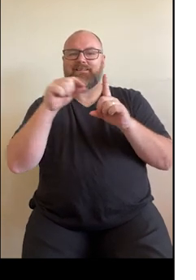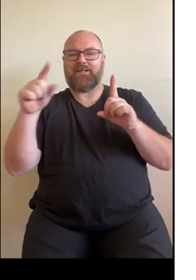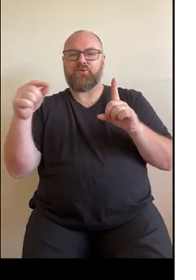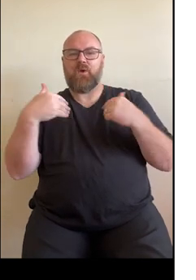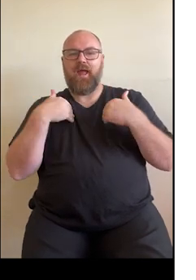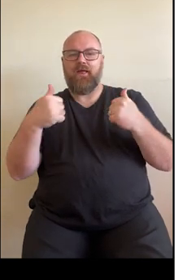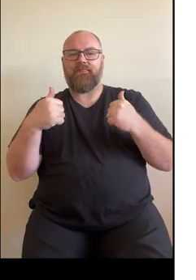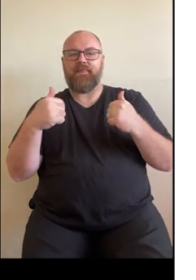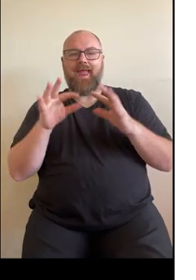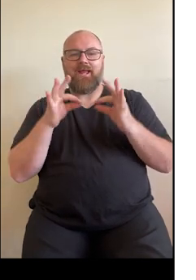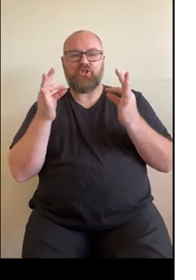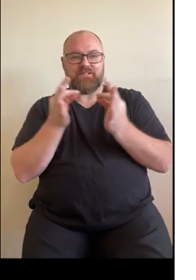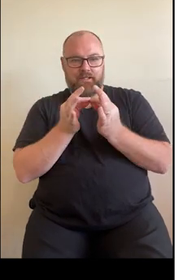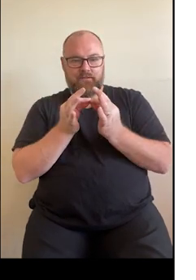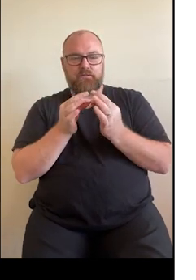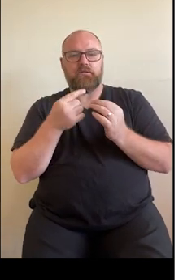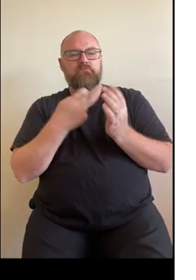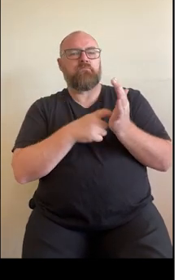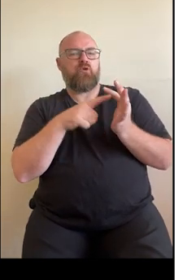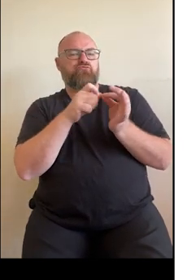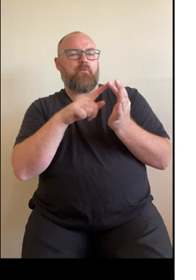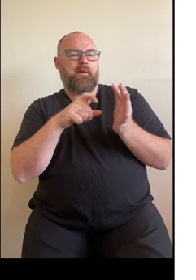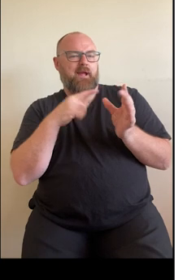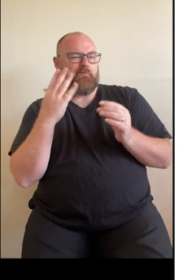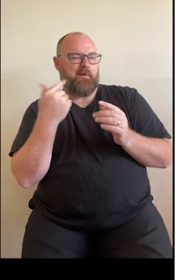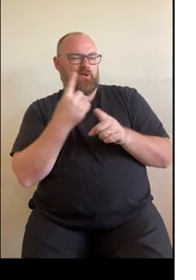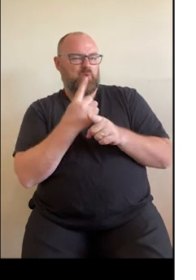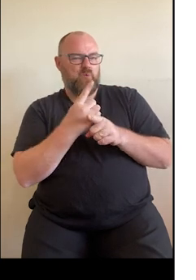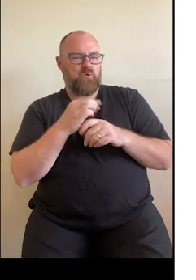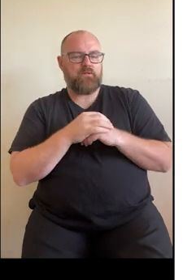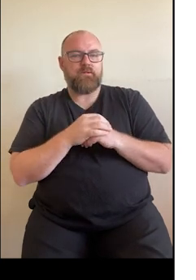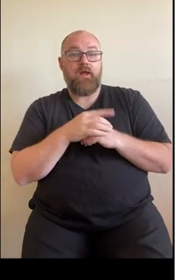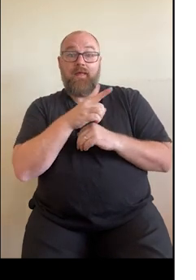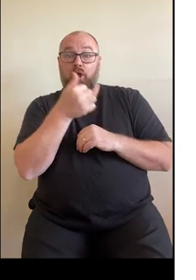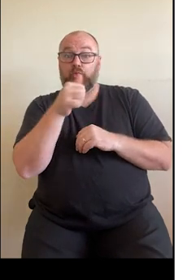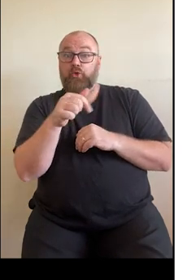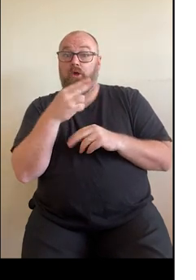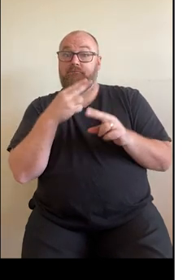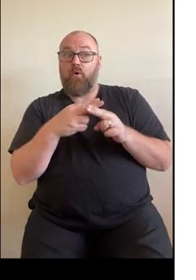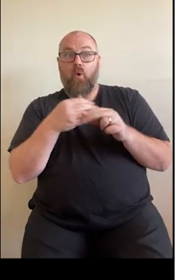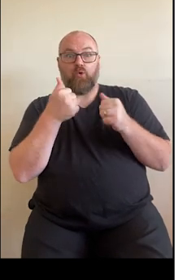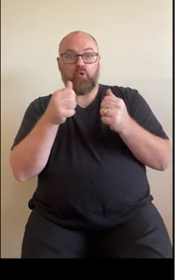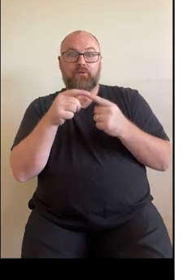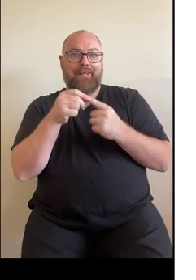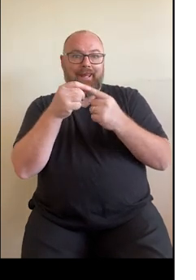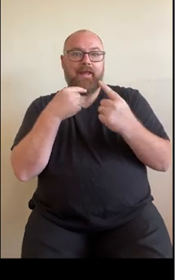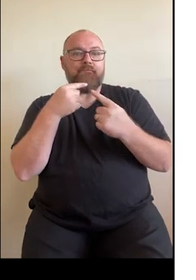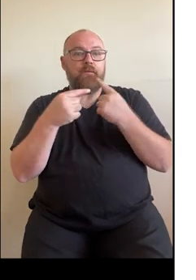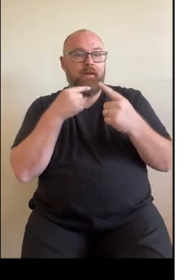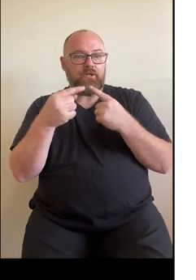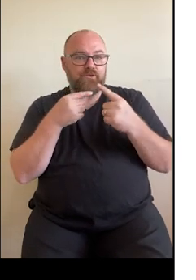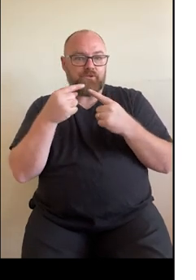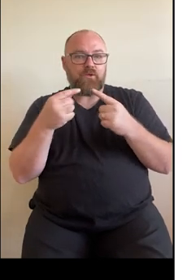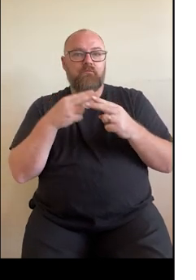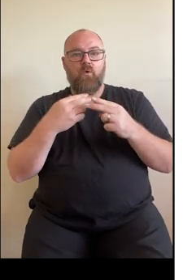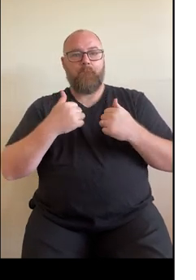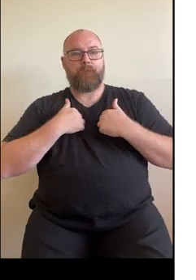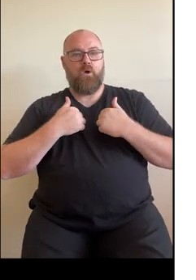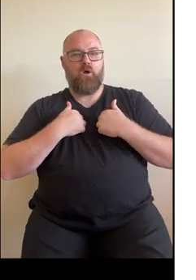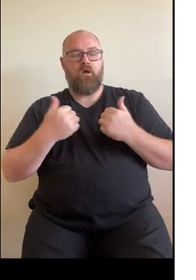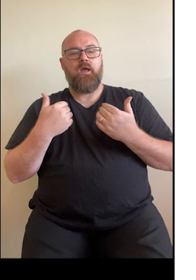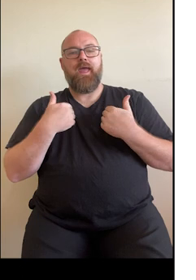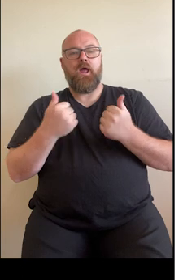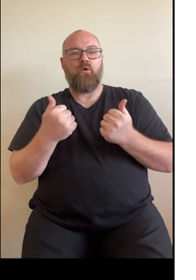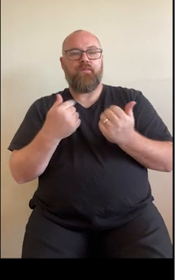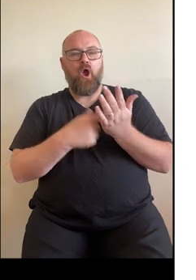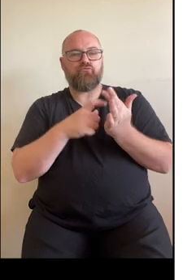Agency. Rebecca mentioned it earlier. It can be used to access key health information in My Health Record on your mobile.